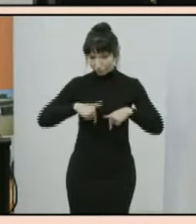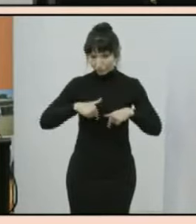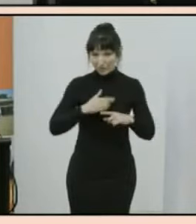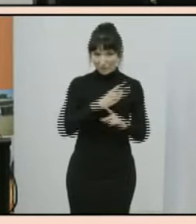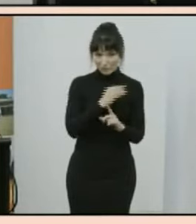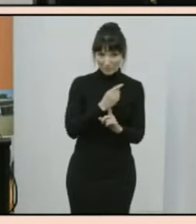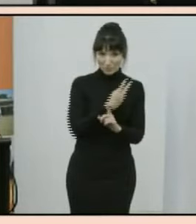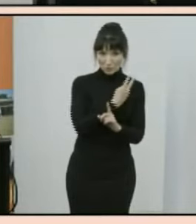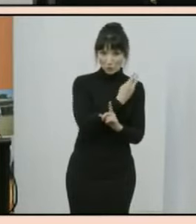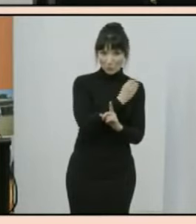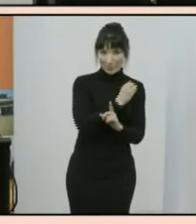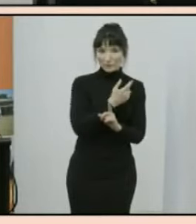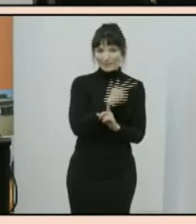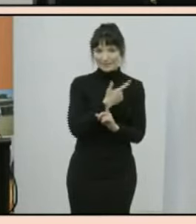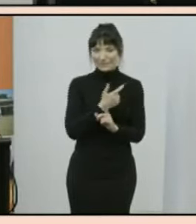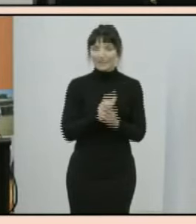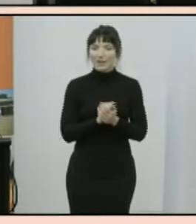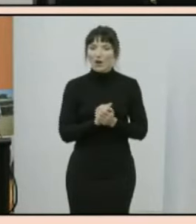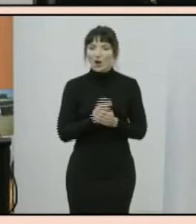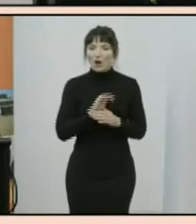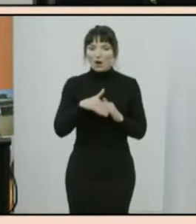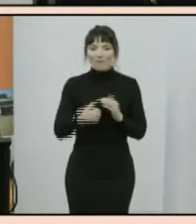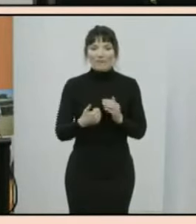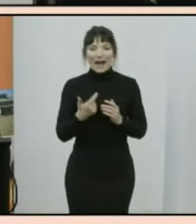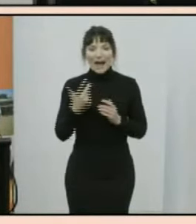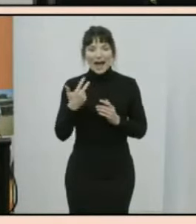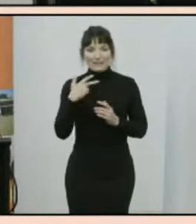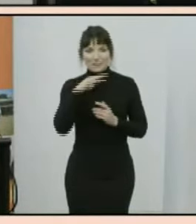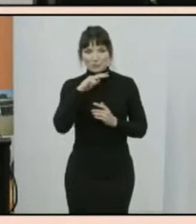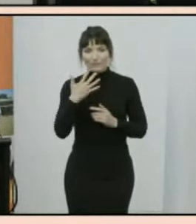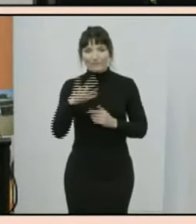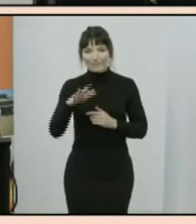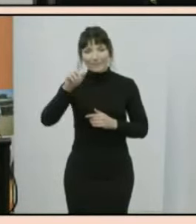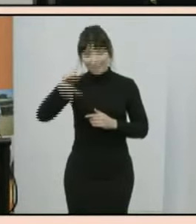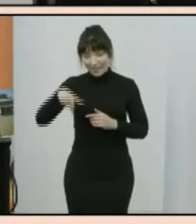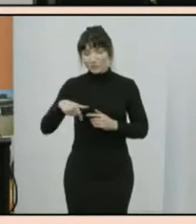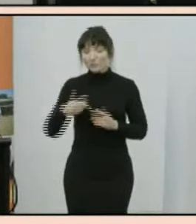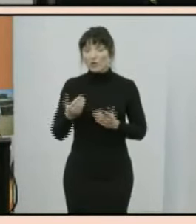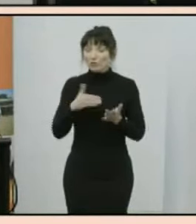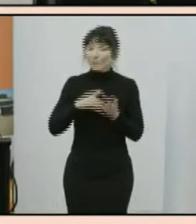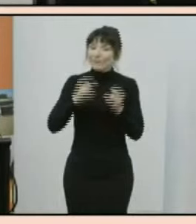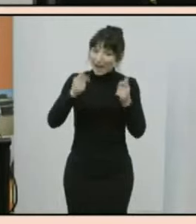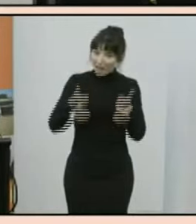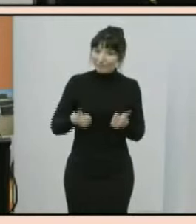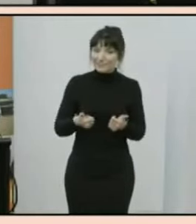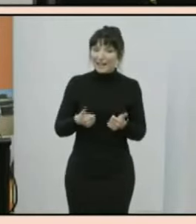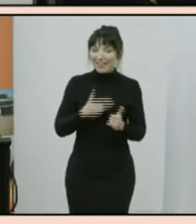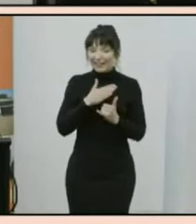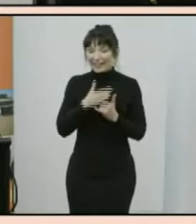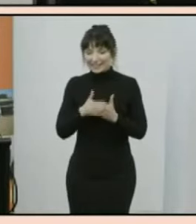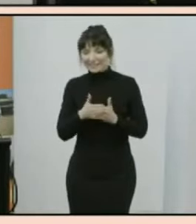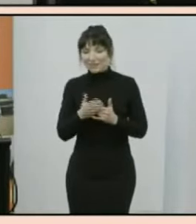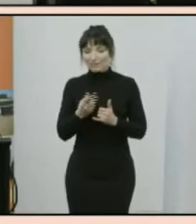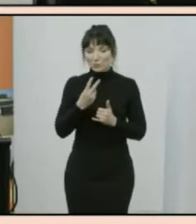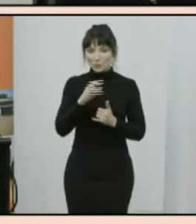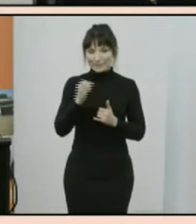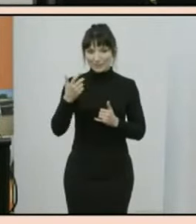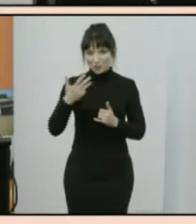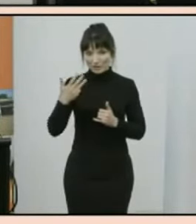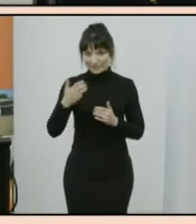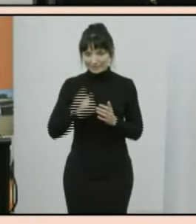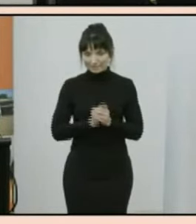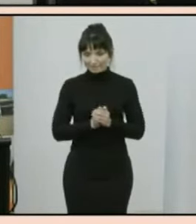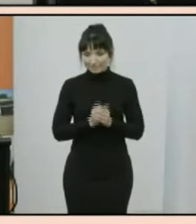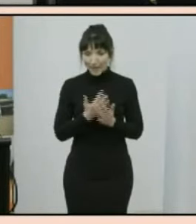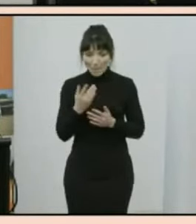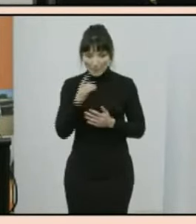in fact 850 000 of those arrived before the end of 2019 the number of us who are first generation